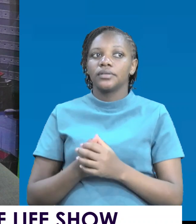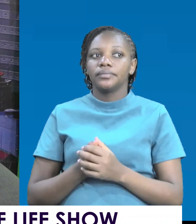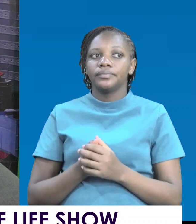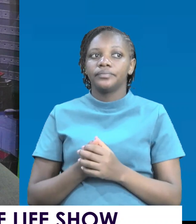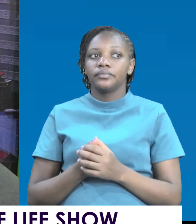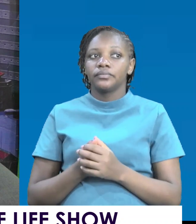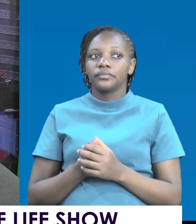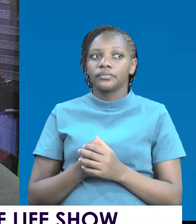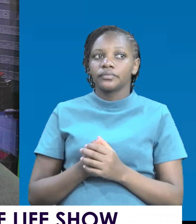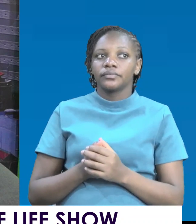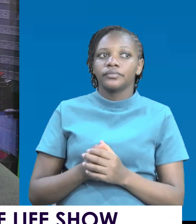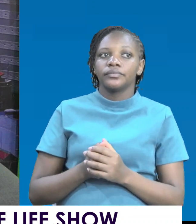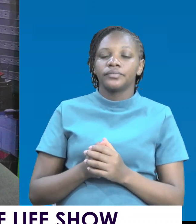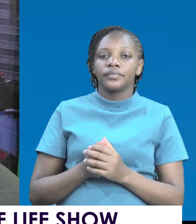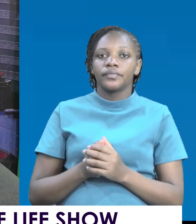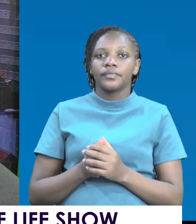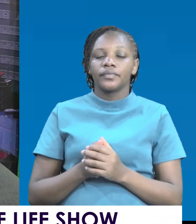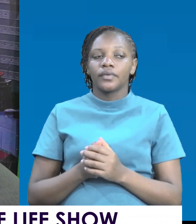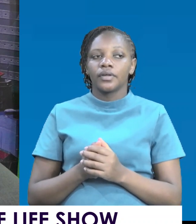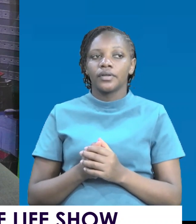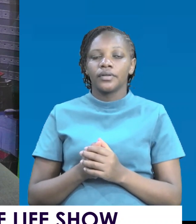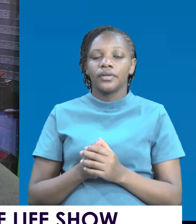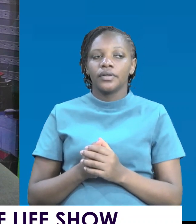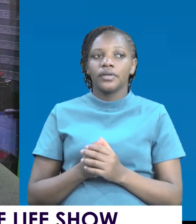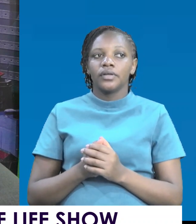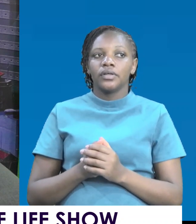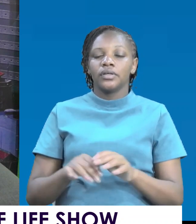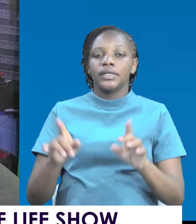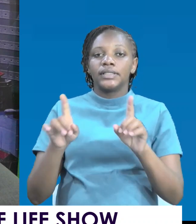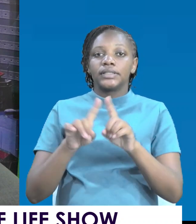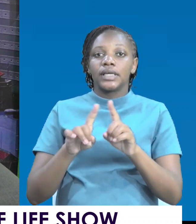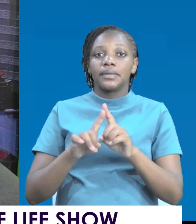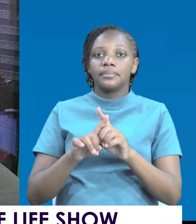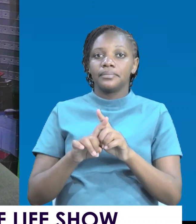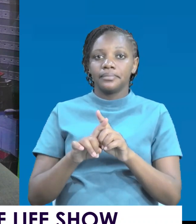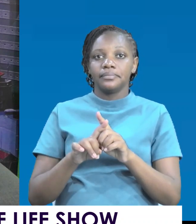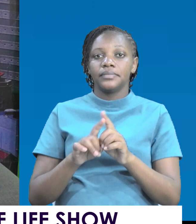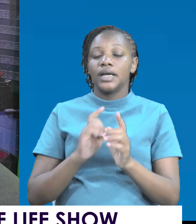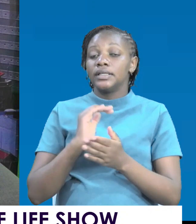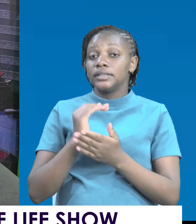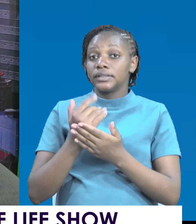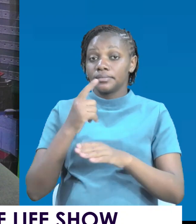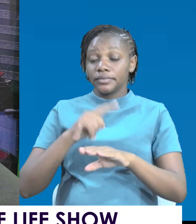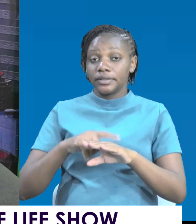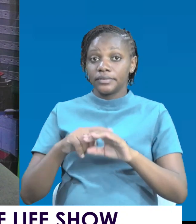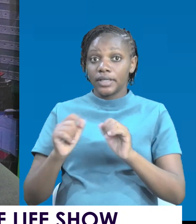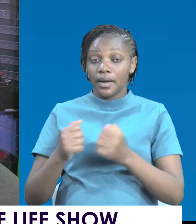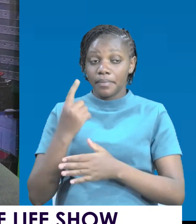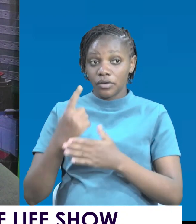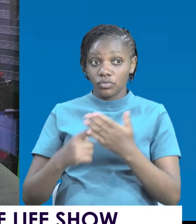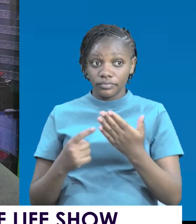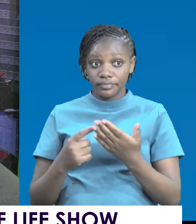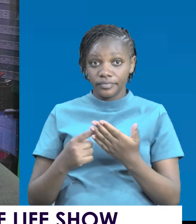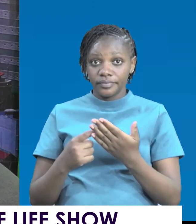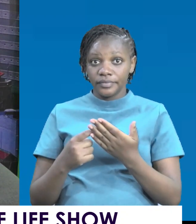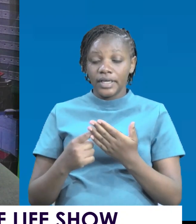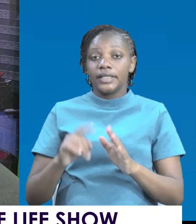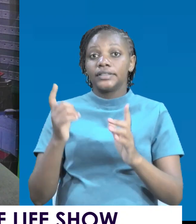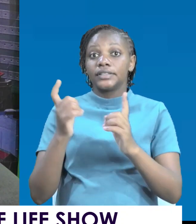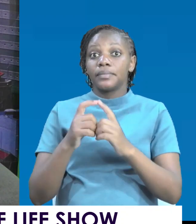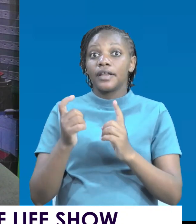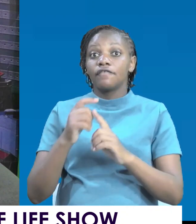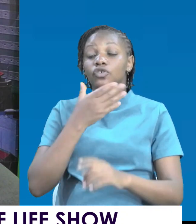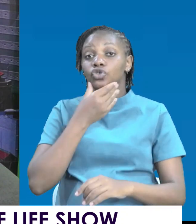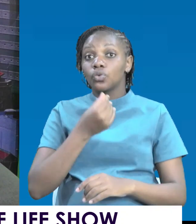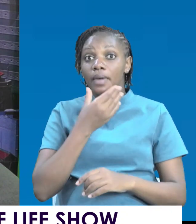talk and talk and talk. It is so excruciating to men. It is so painful